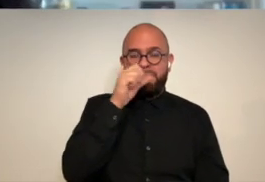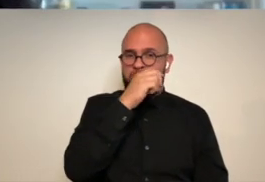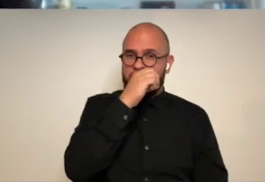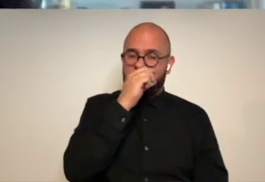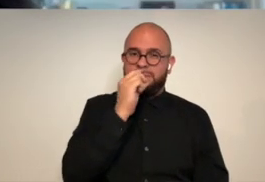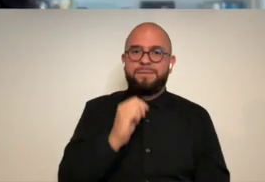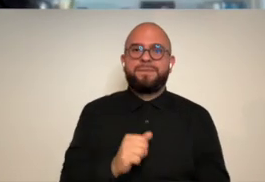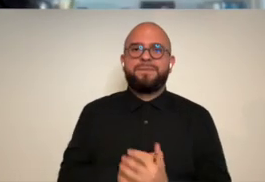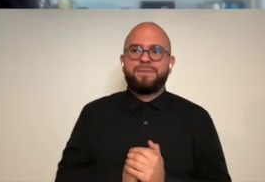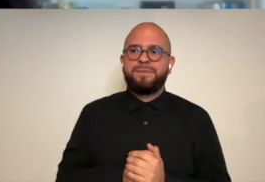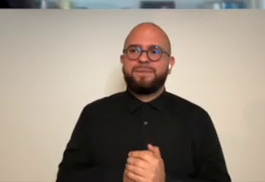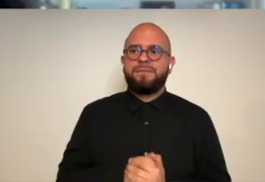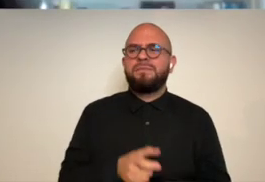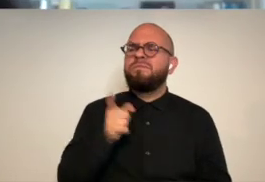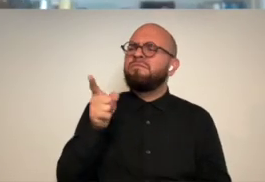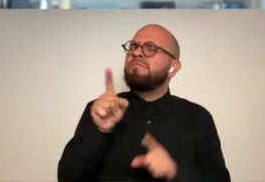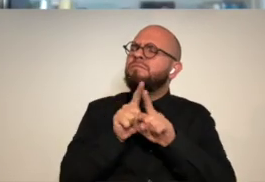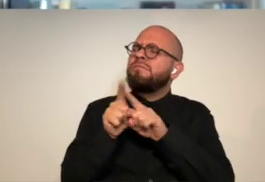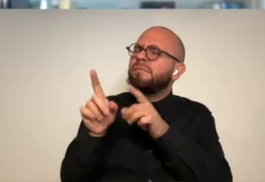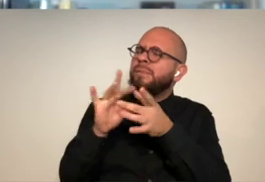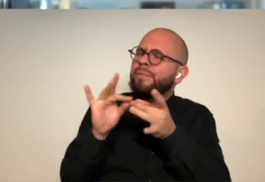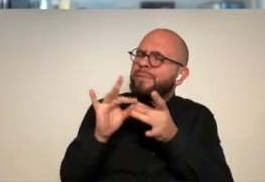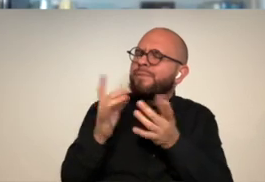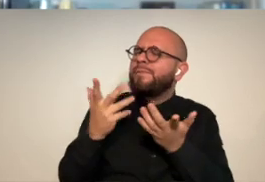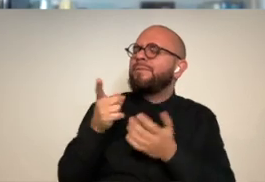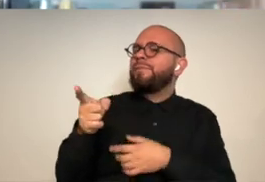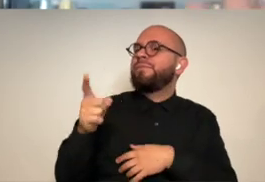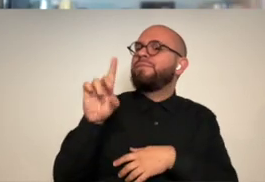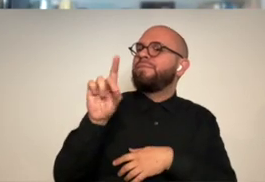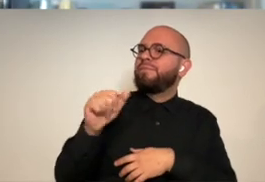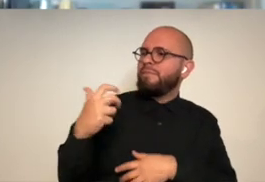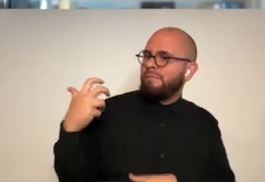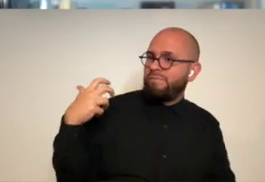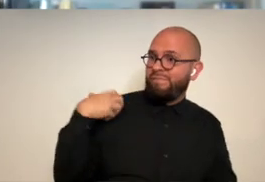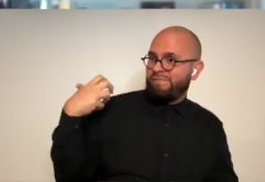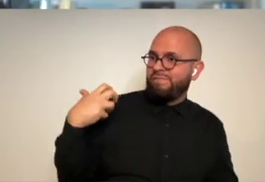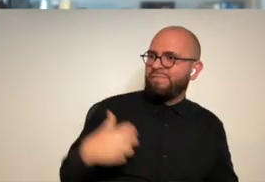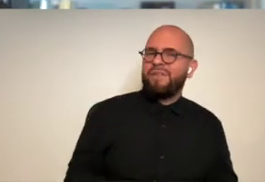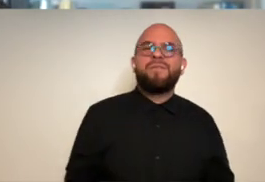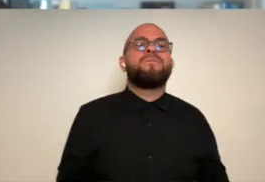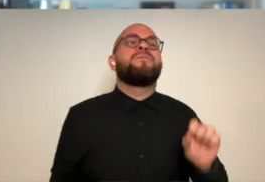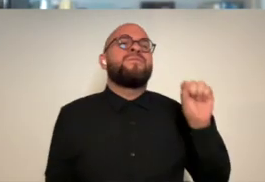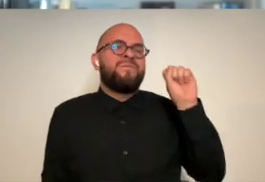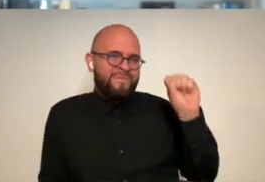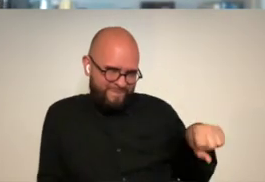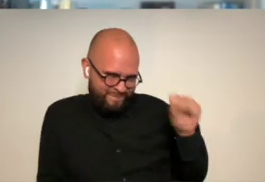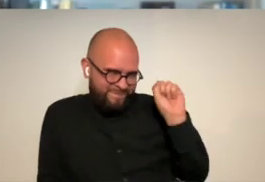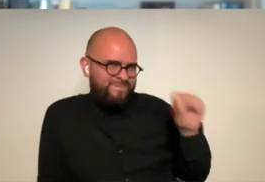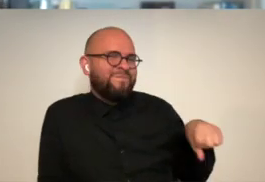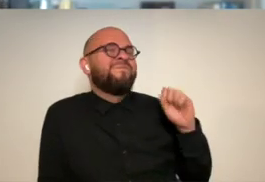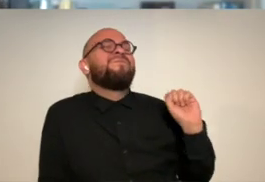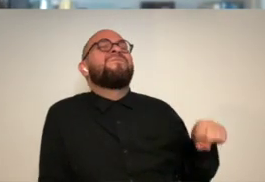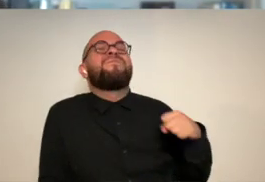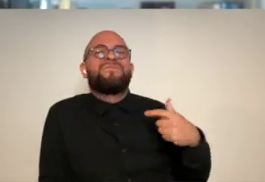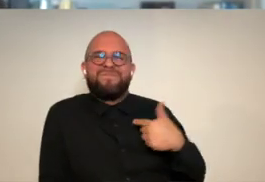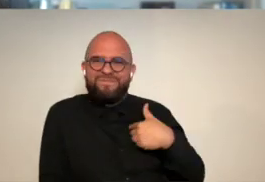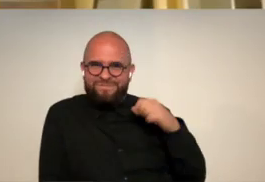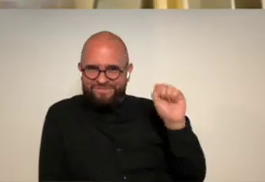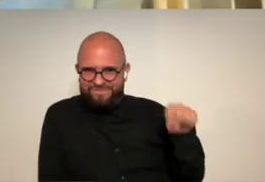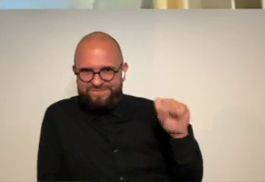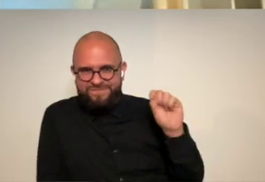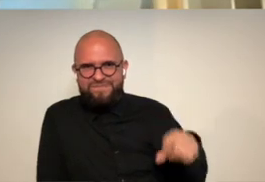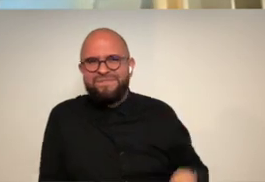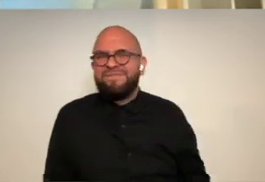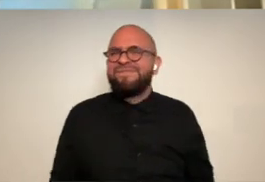those are yeah you're also talking about um you're the um disability chair i